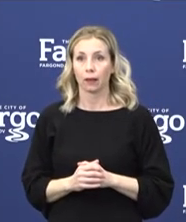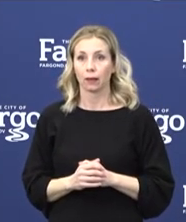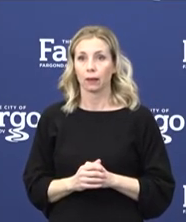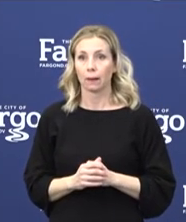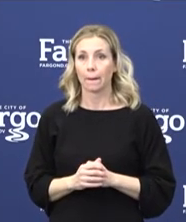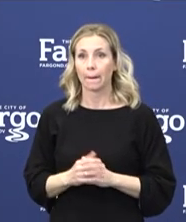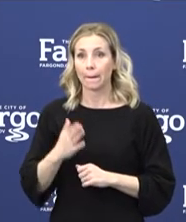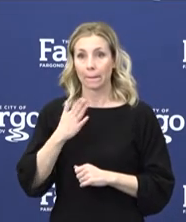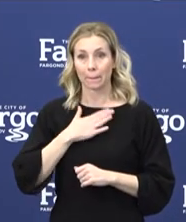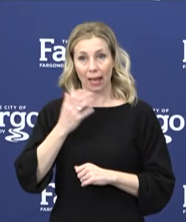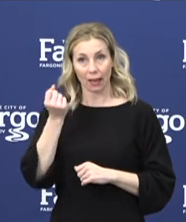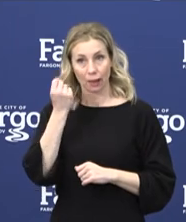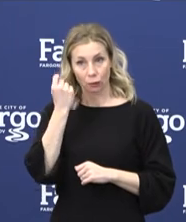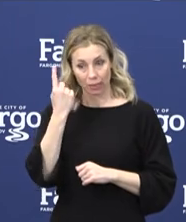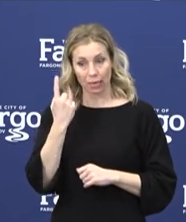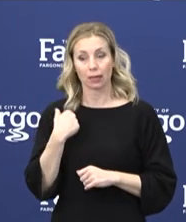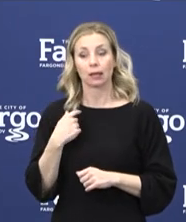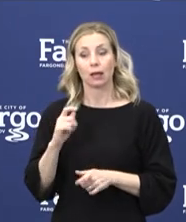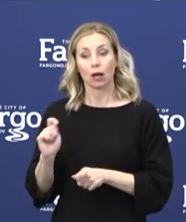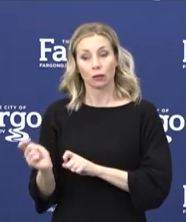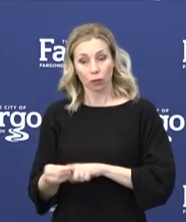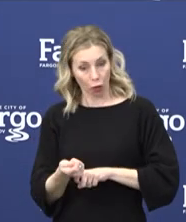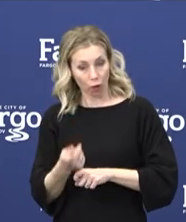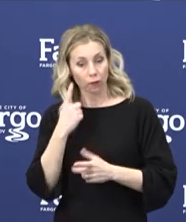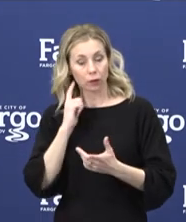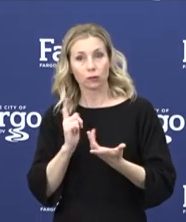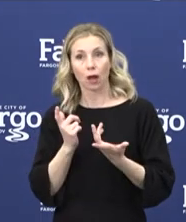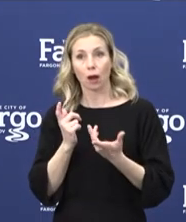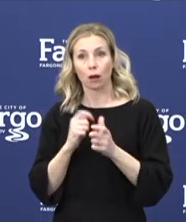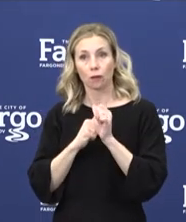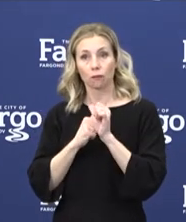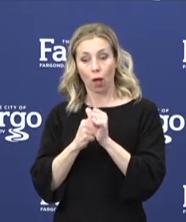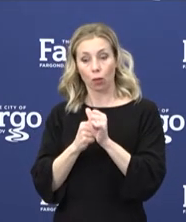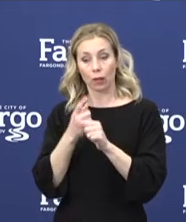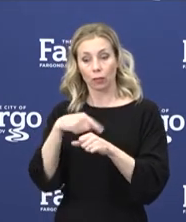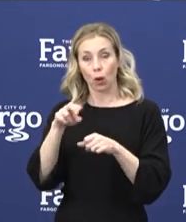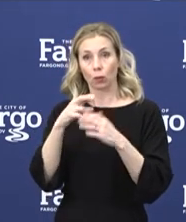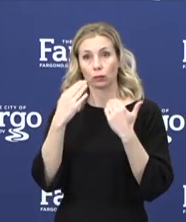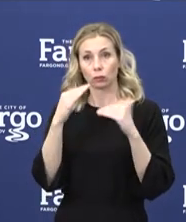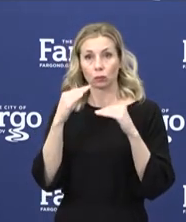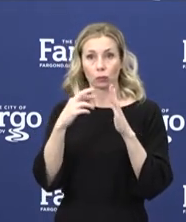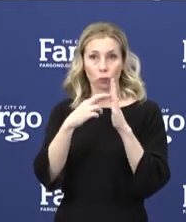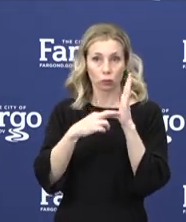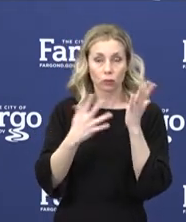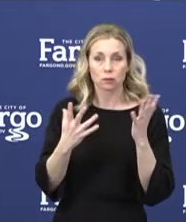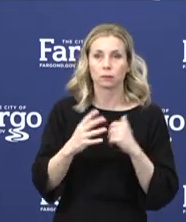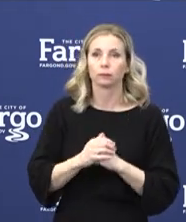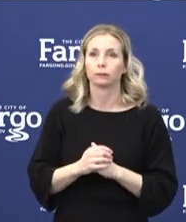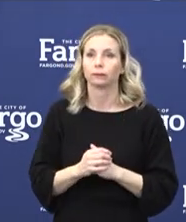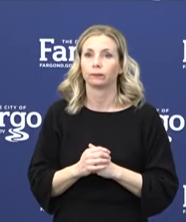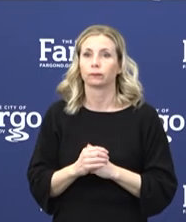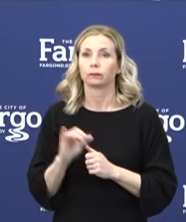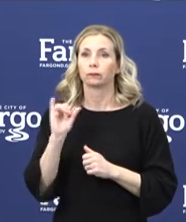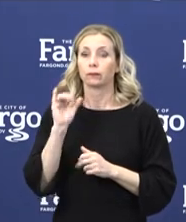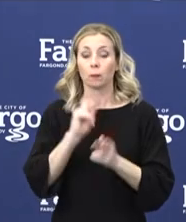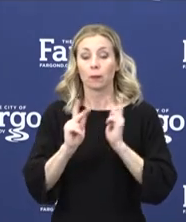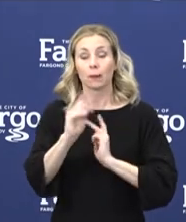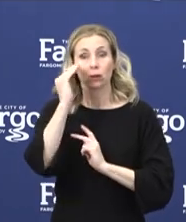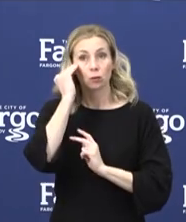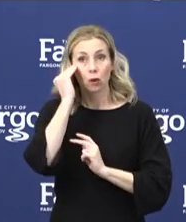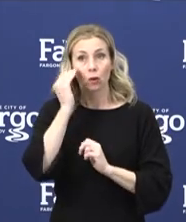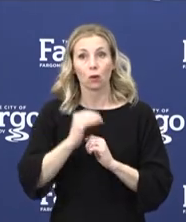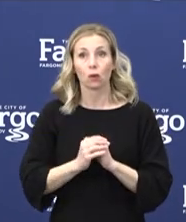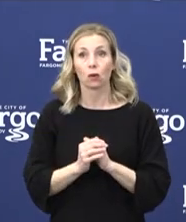that the golfers are cooperating with those restrictions. Also, just so people are aware, obviously the city